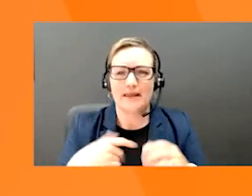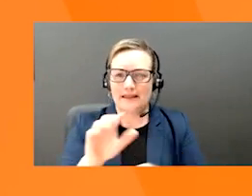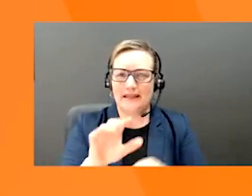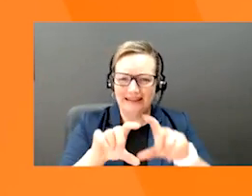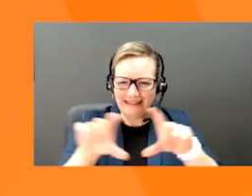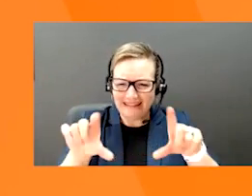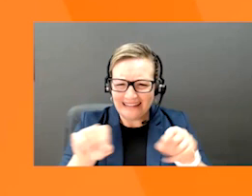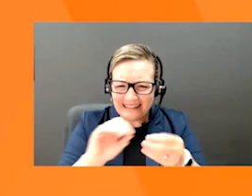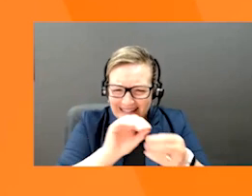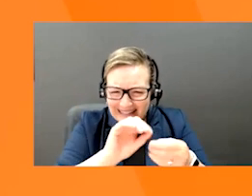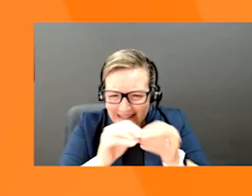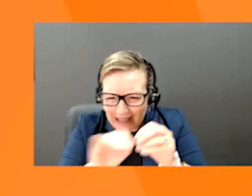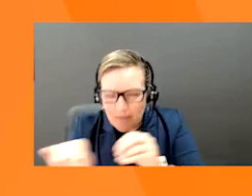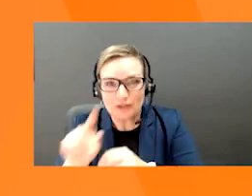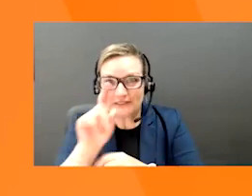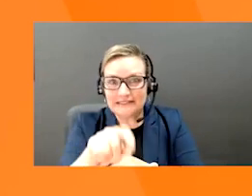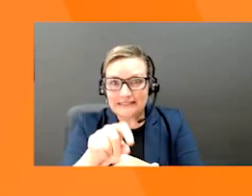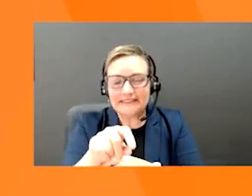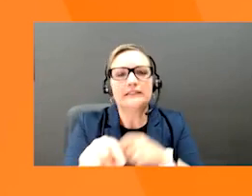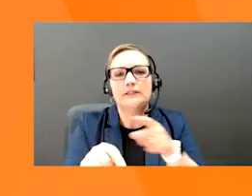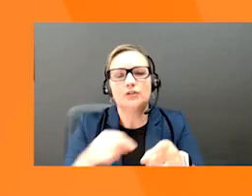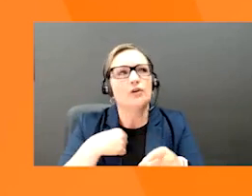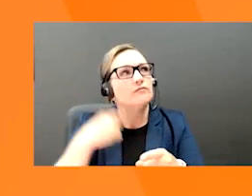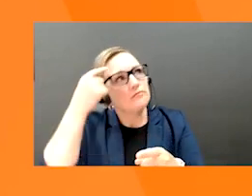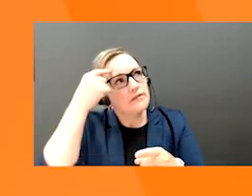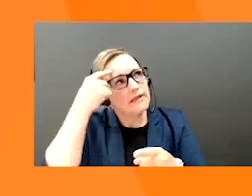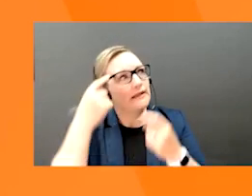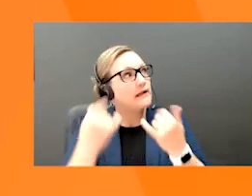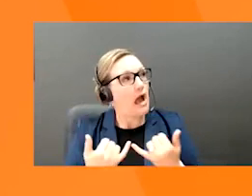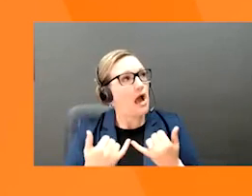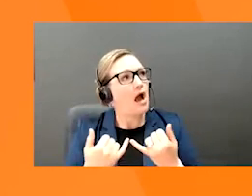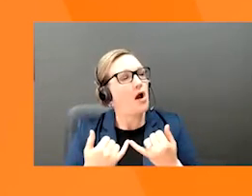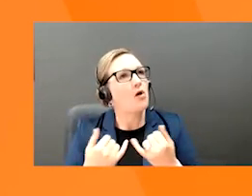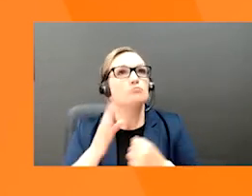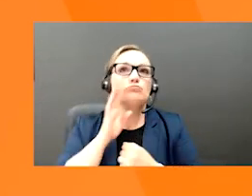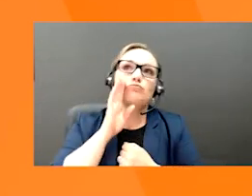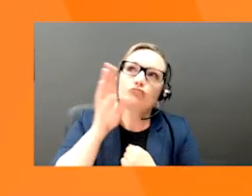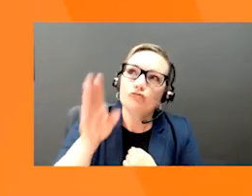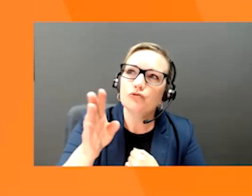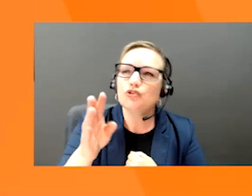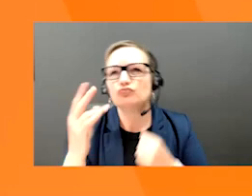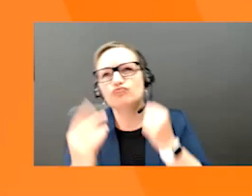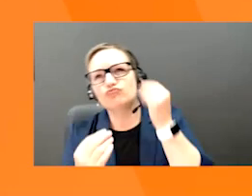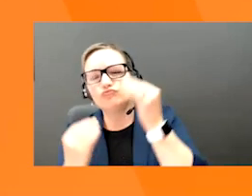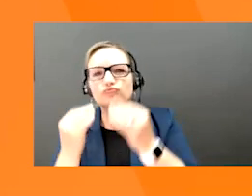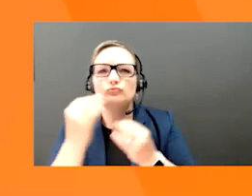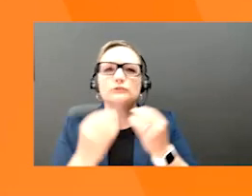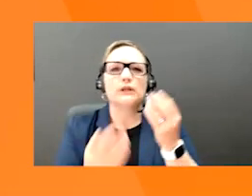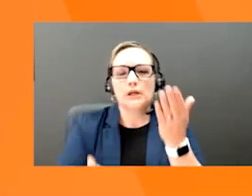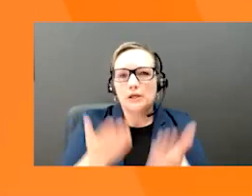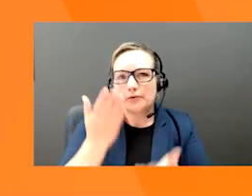new products do you think you will be looking at in the future? Are you thinking about a special pack for